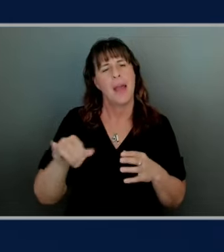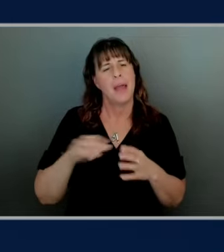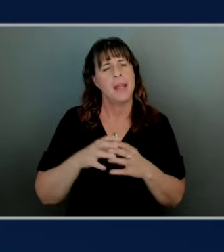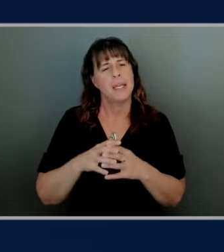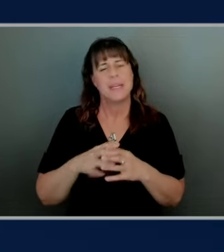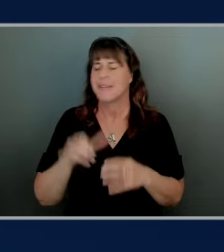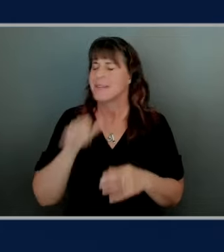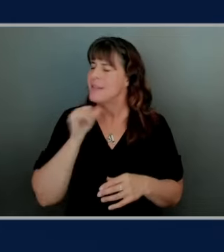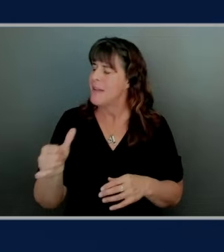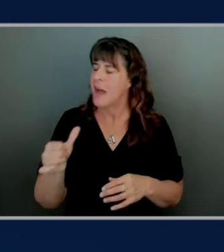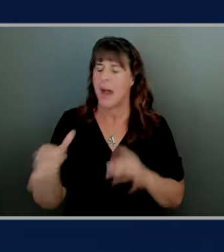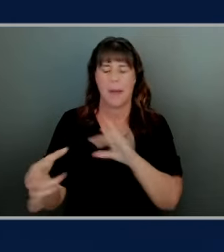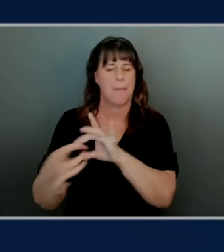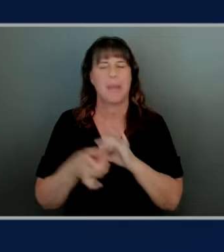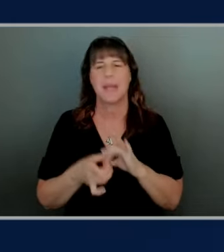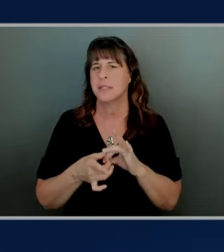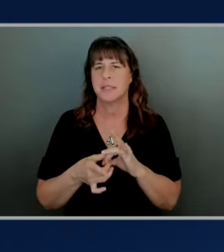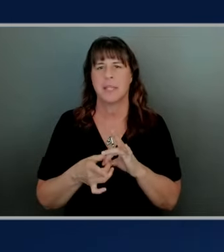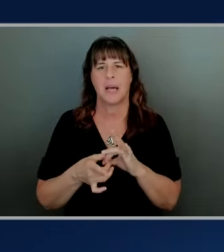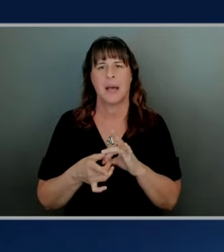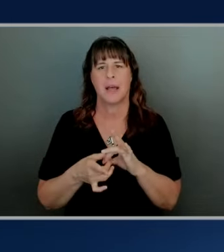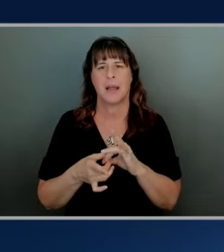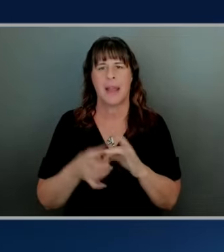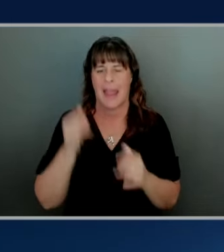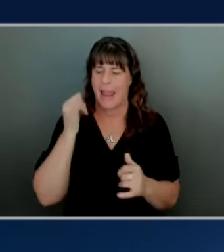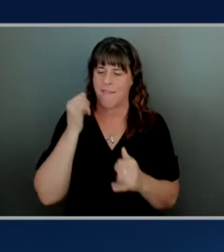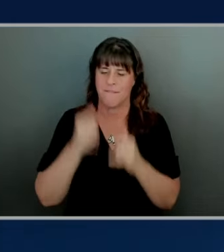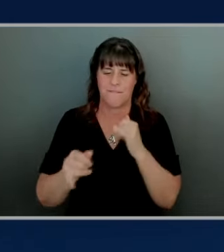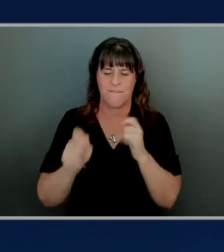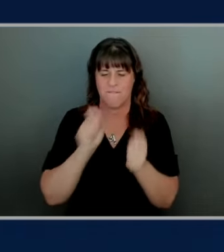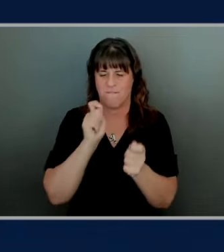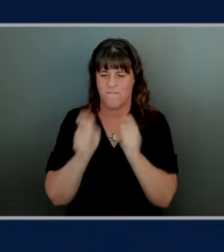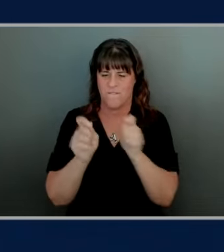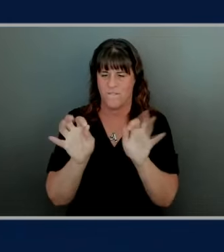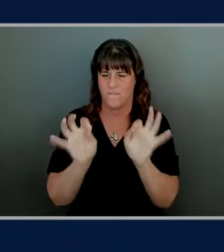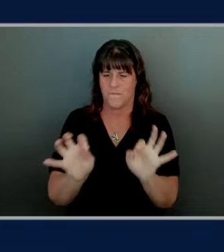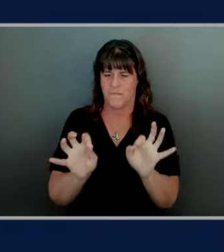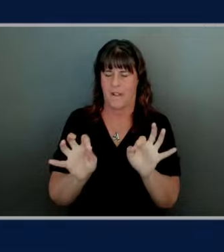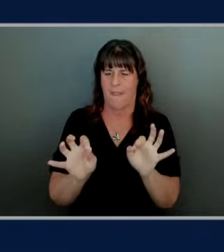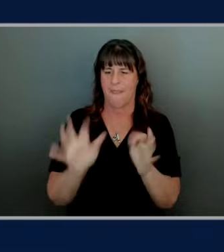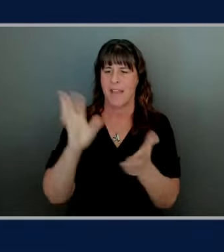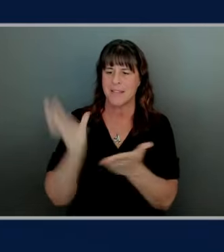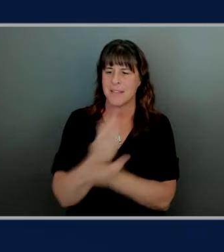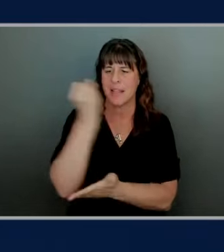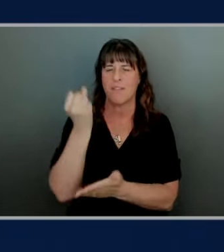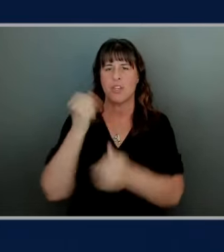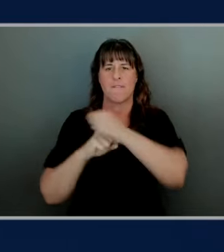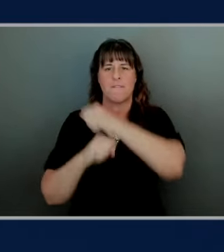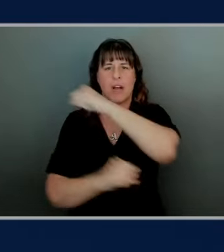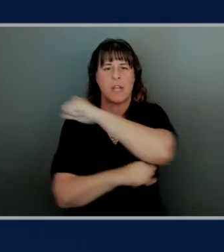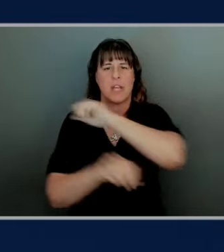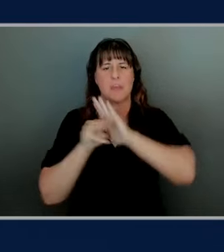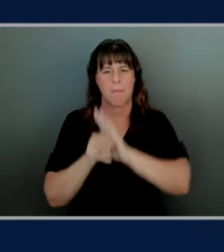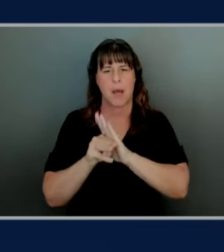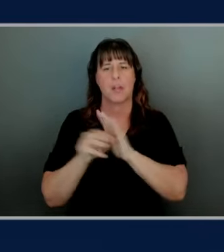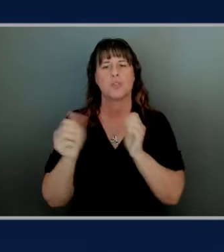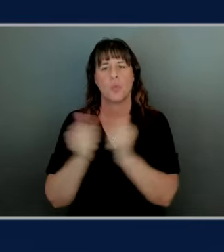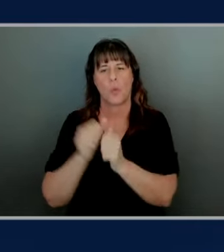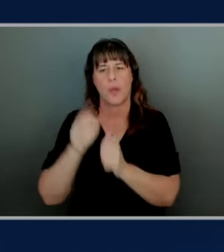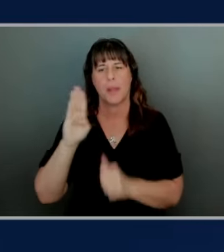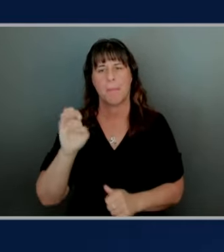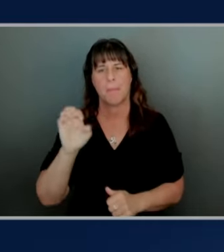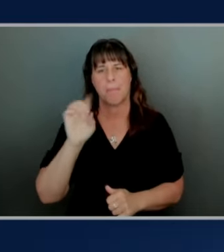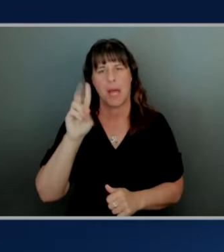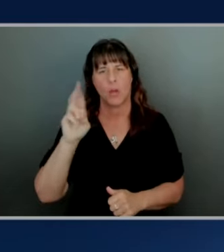not based on a fine-tuned model that is leveraging foundational models on bedrock so I think a lot of companies get started and they